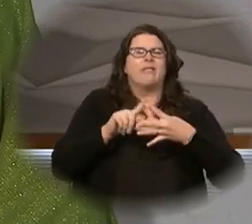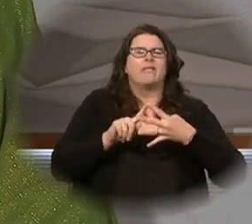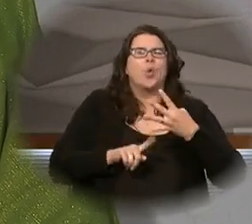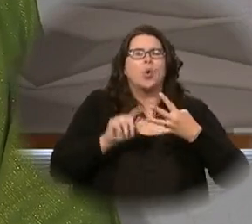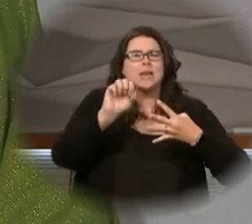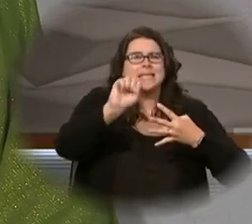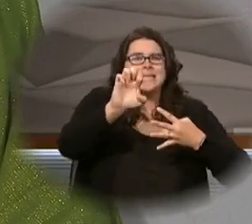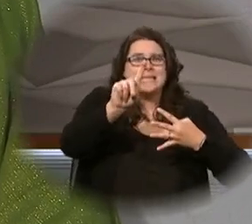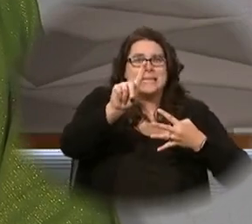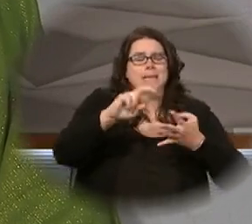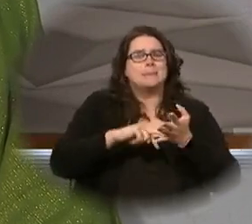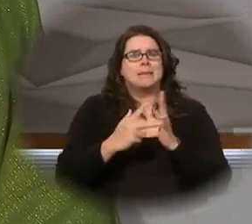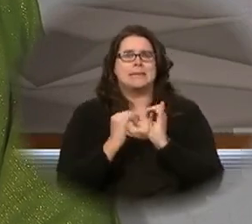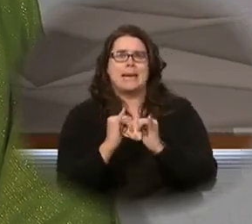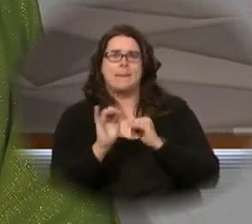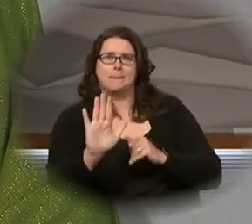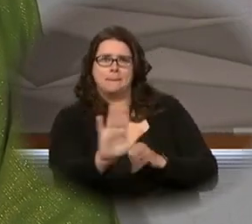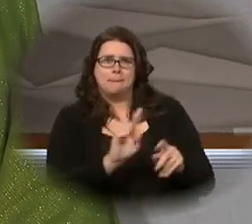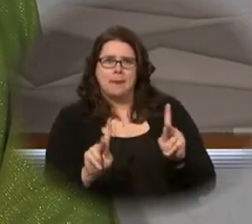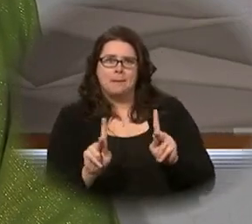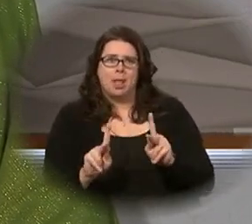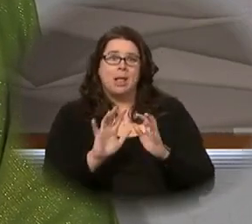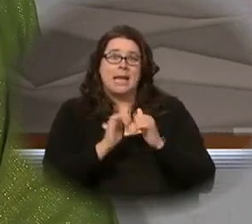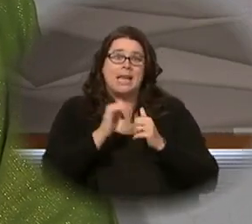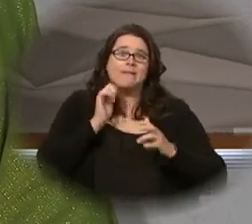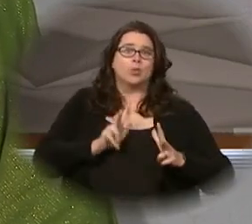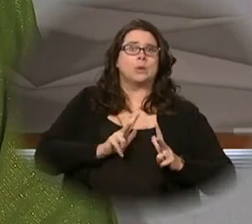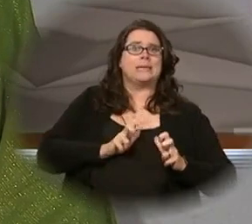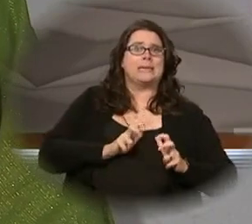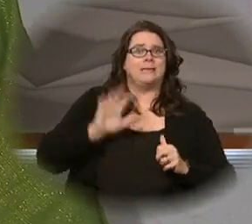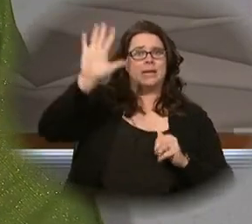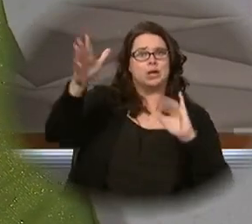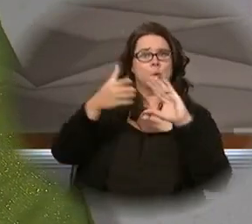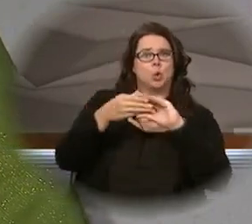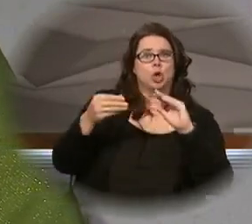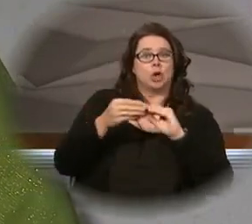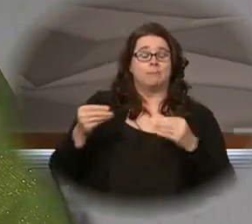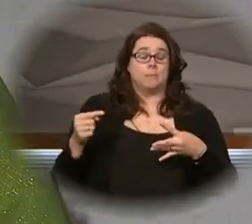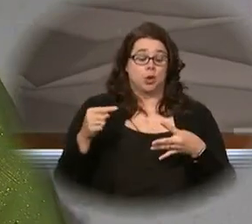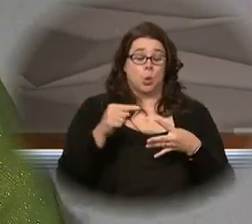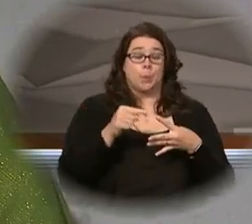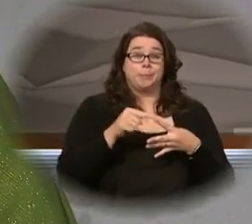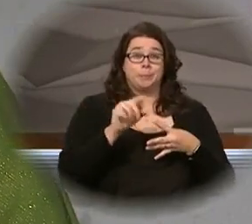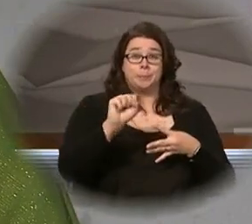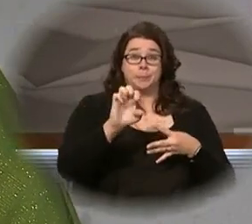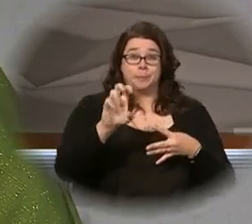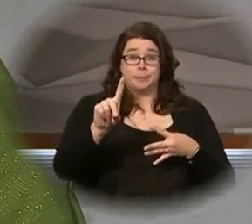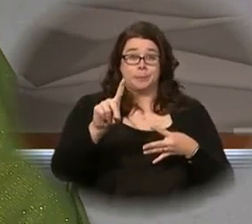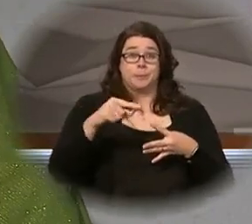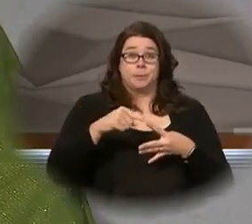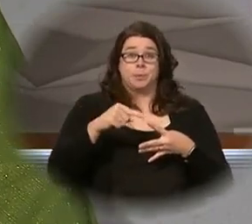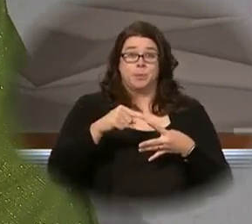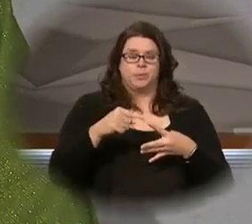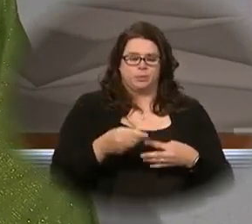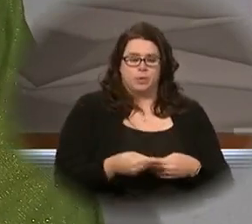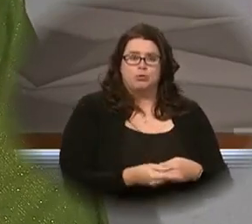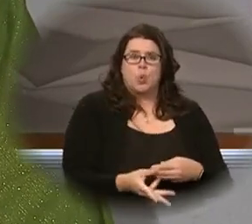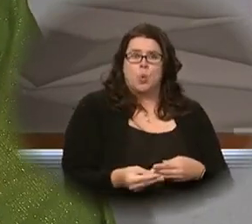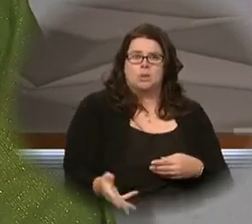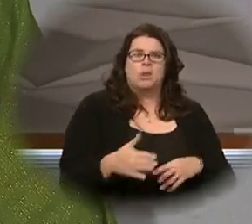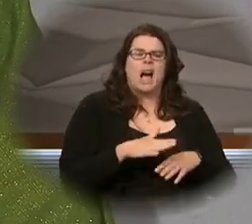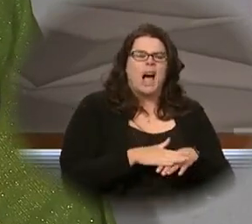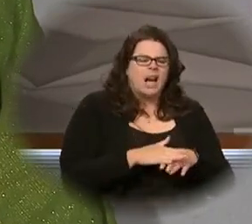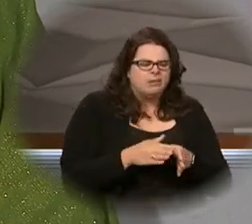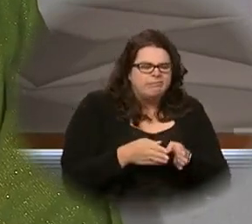heard of people's receptivity to that word. And so, first of all, the seed that is sown on a